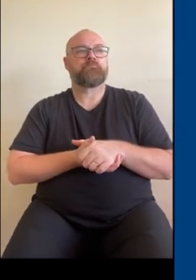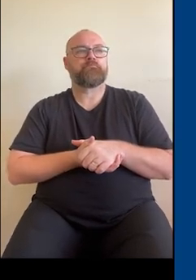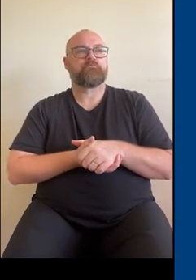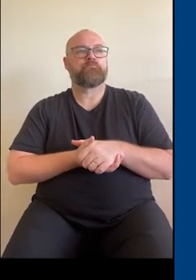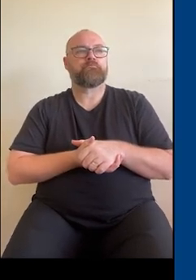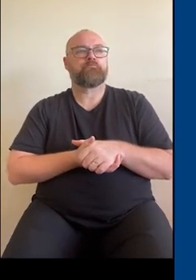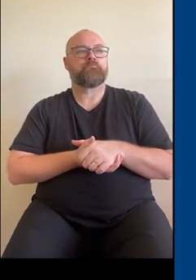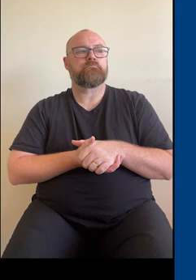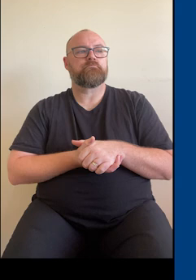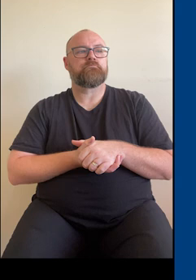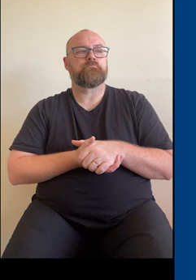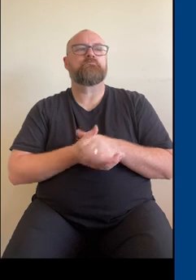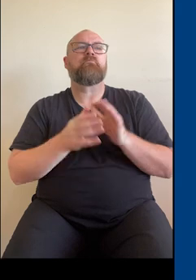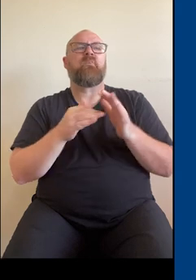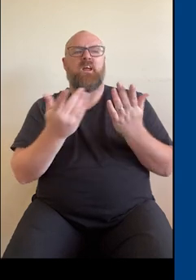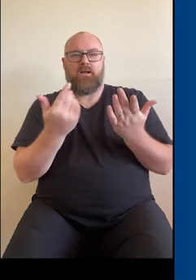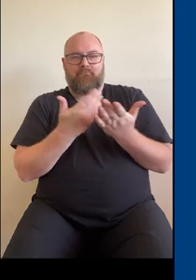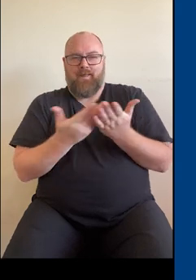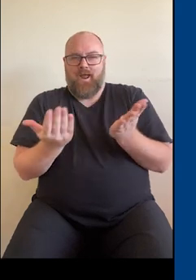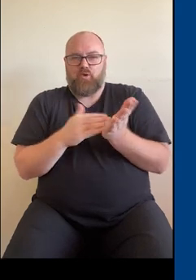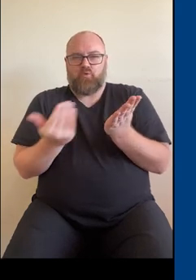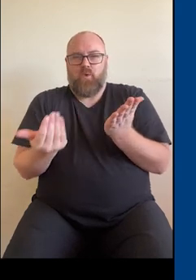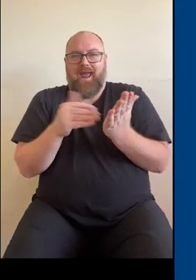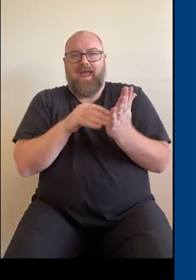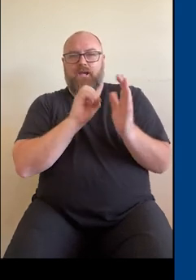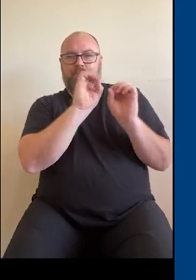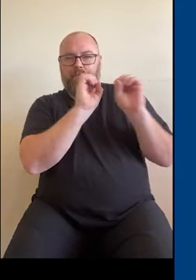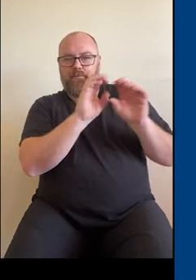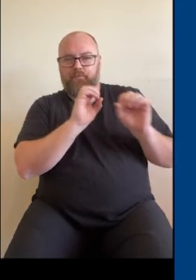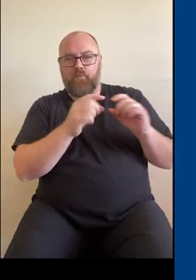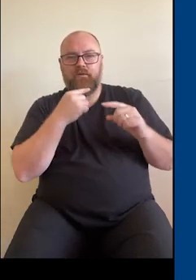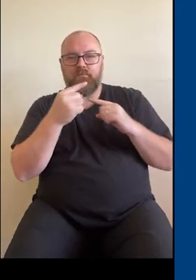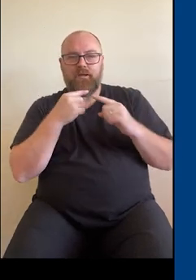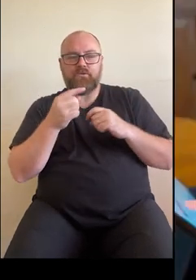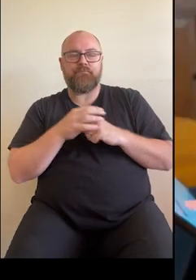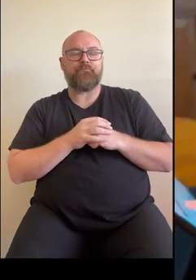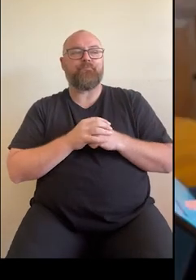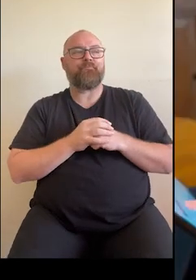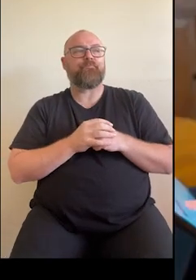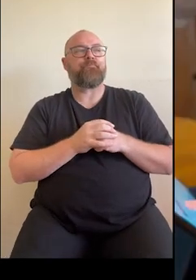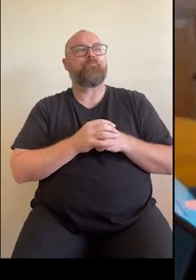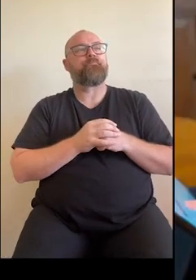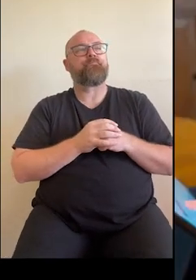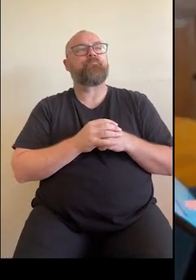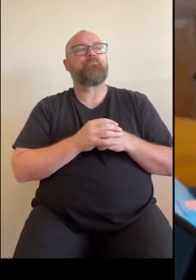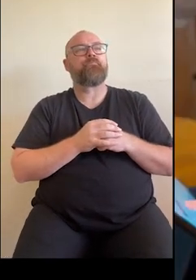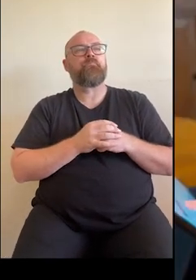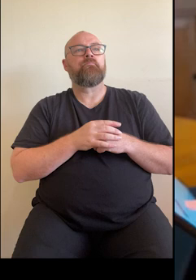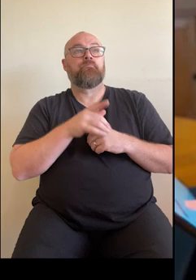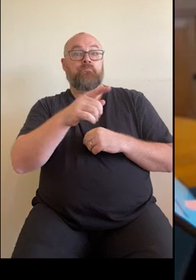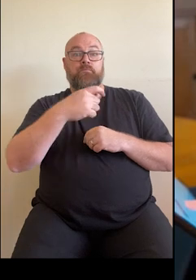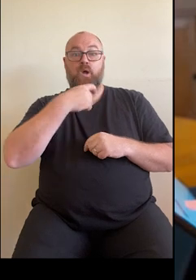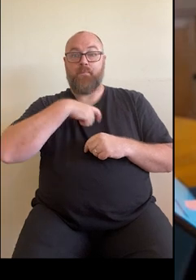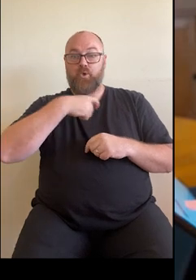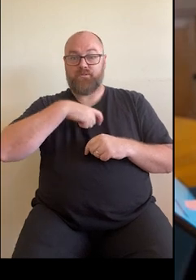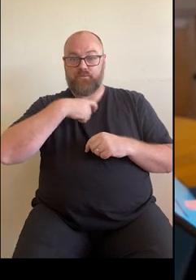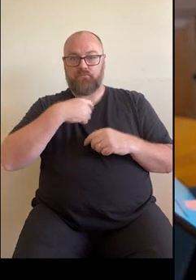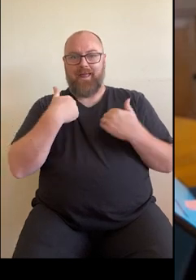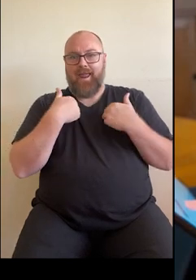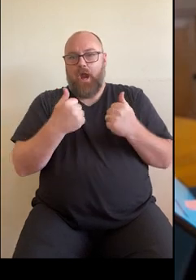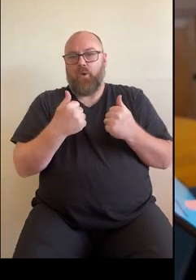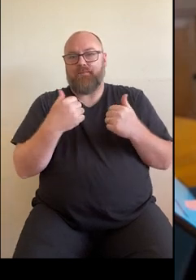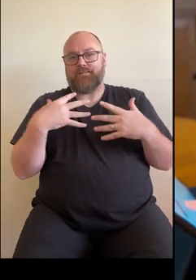And now moving on to adding medicines information to your my health record. So your personal health summary